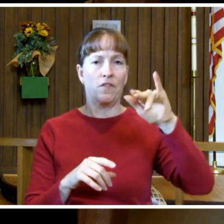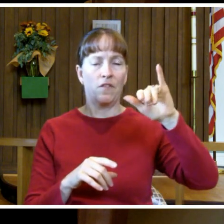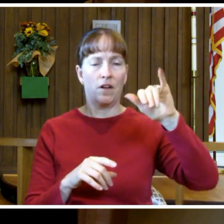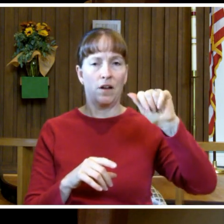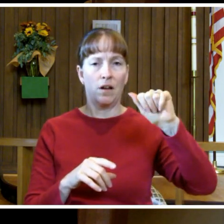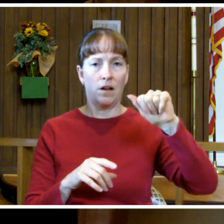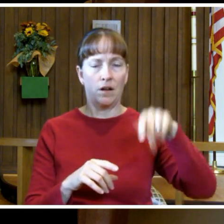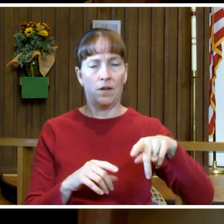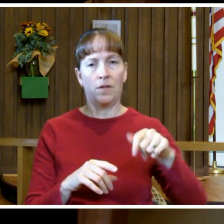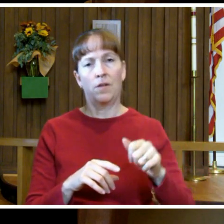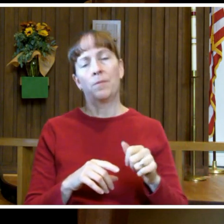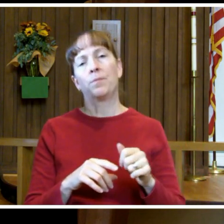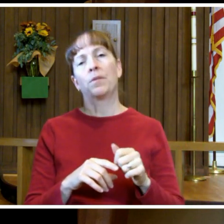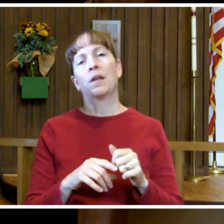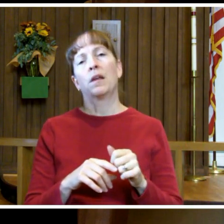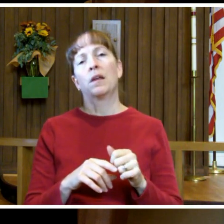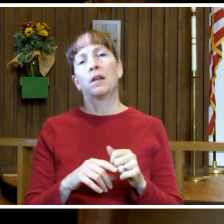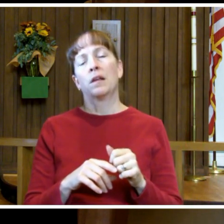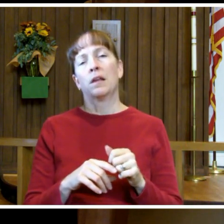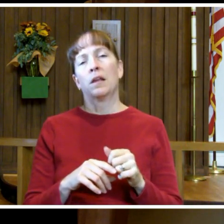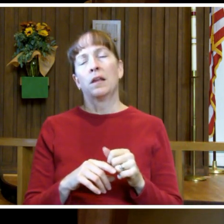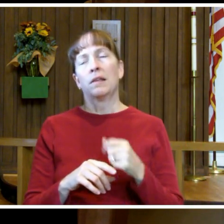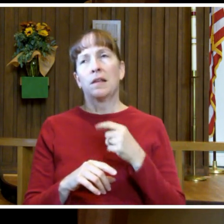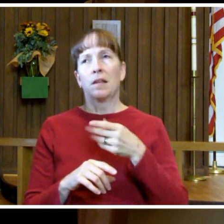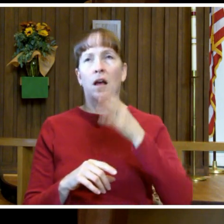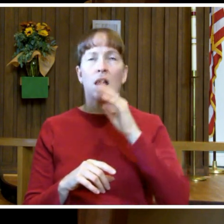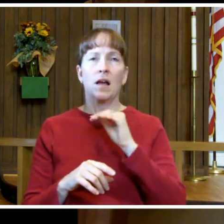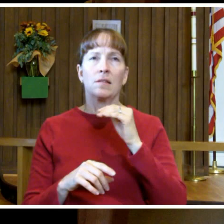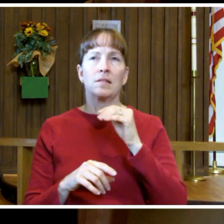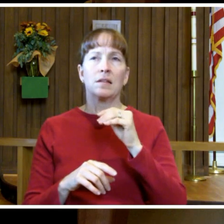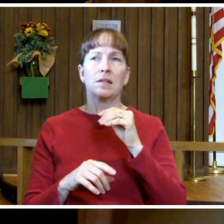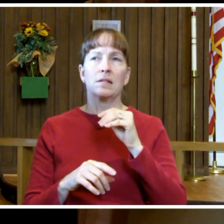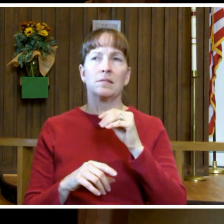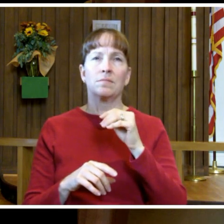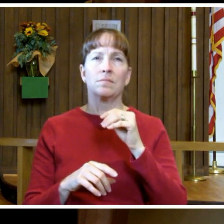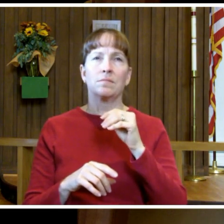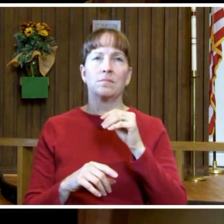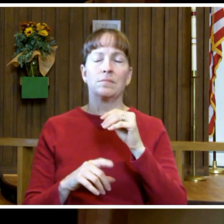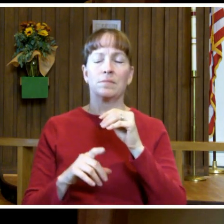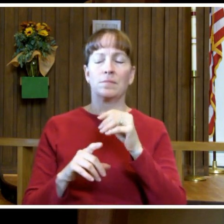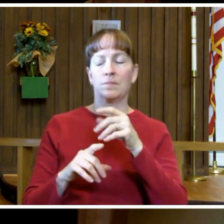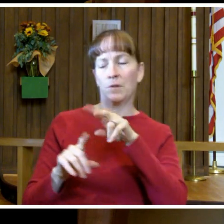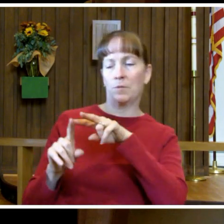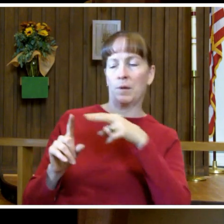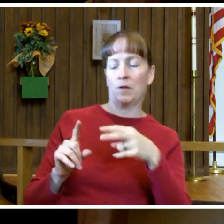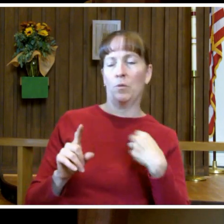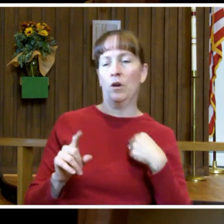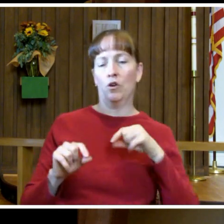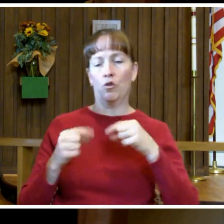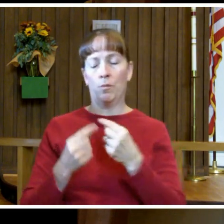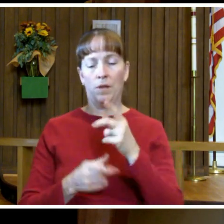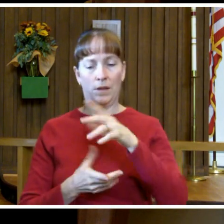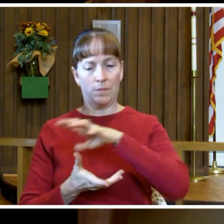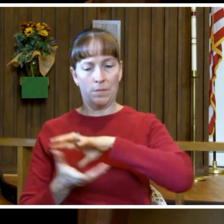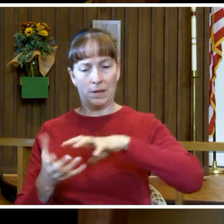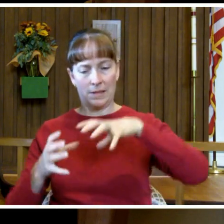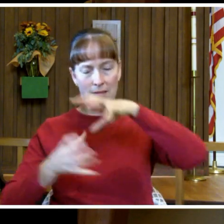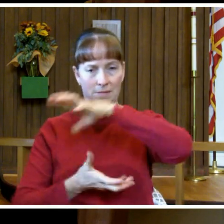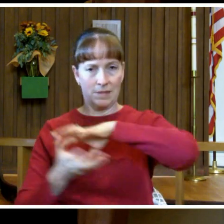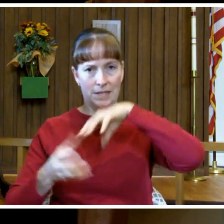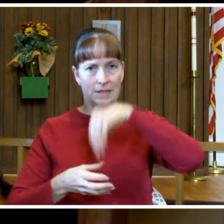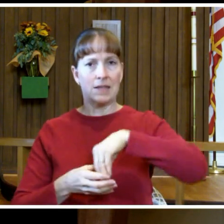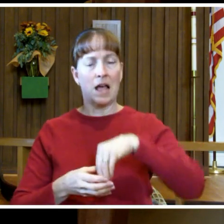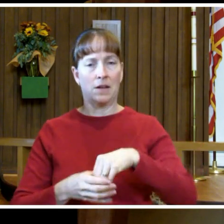human situation, of us being this group of things. mingled up within ourselves.